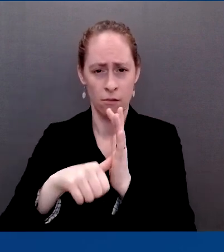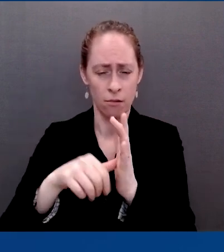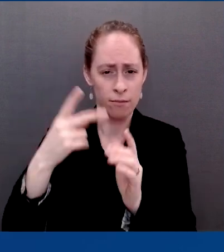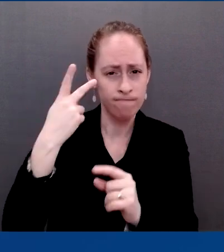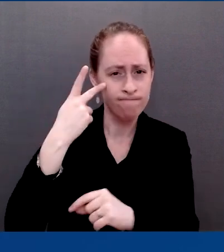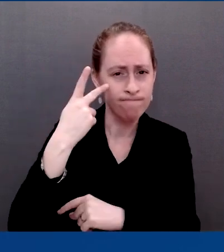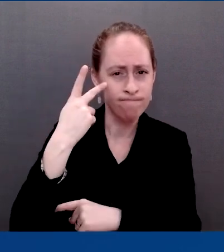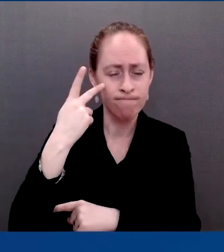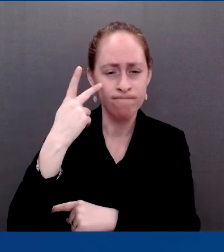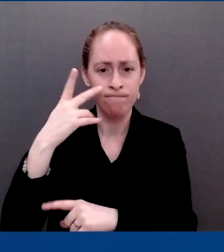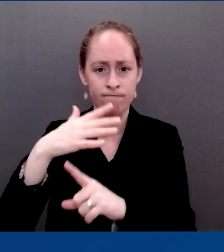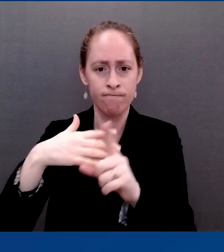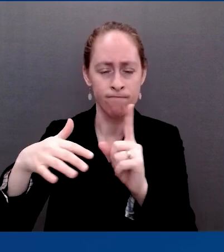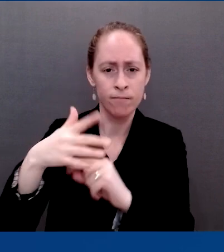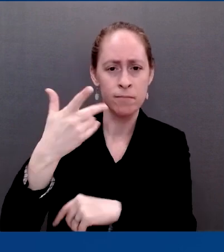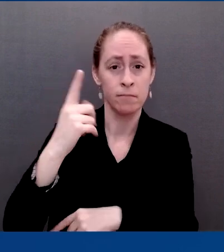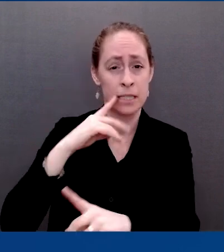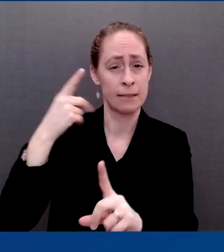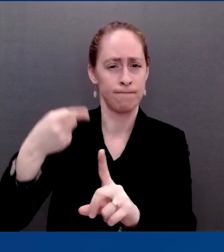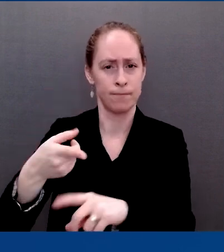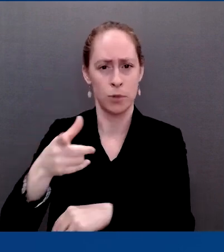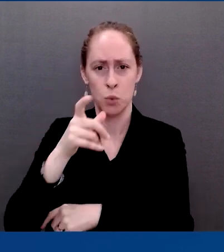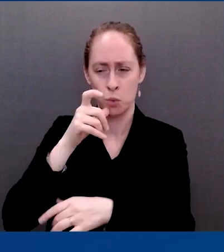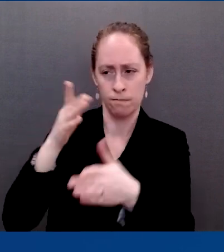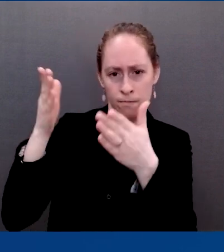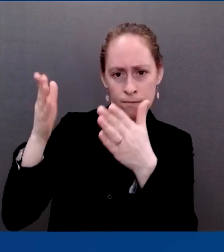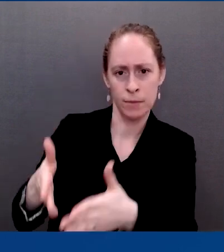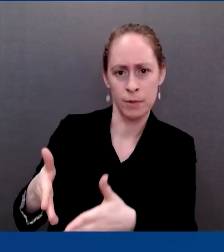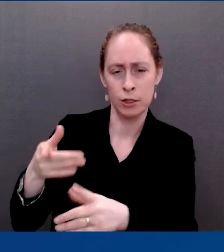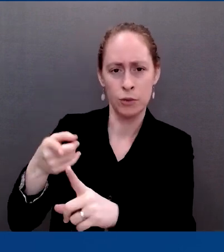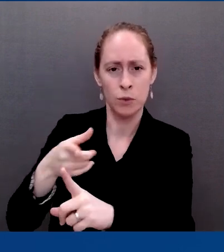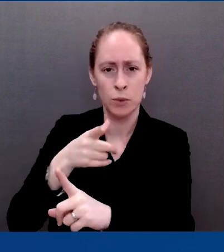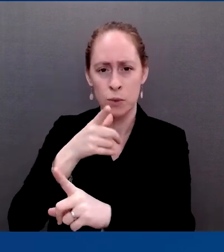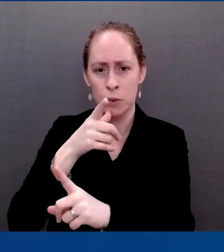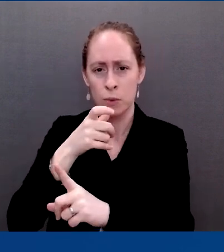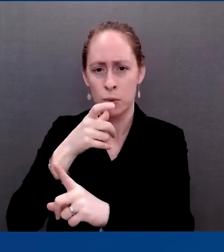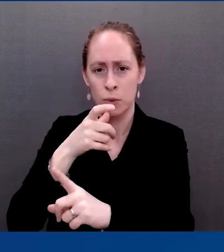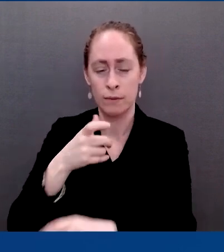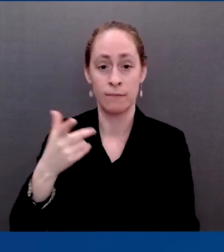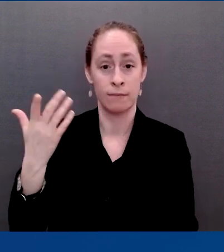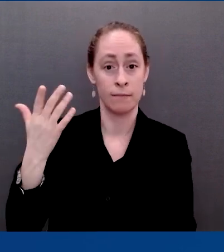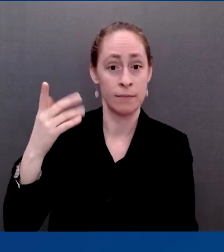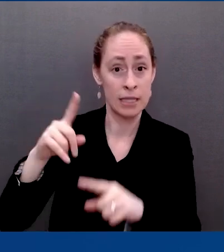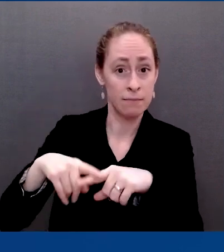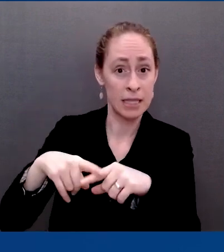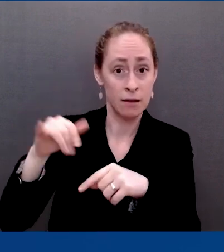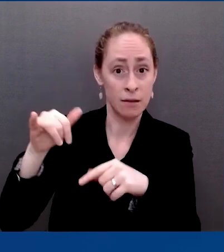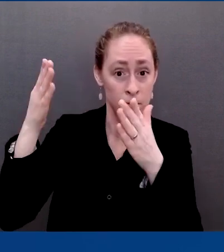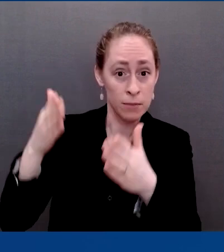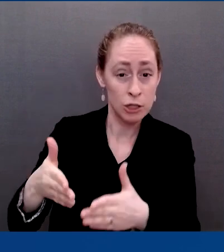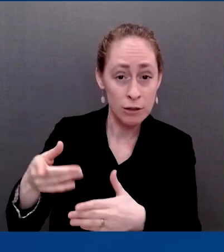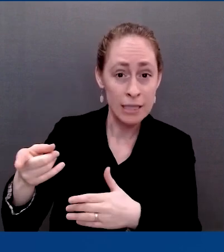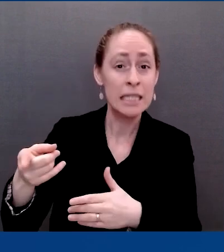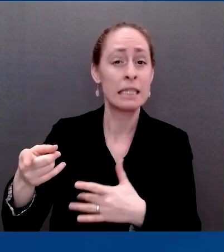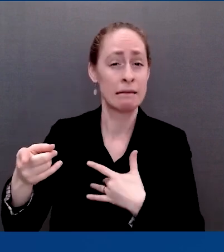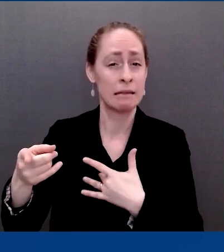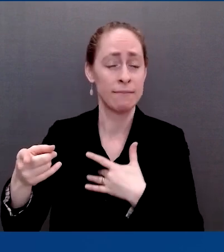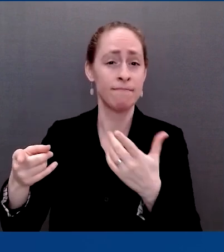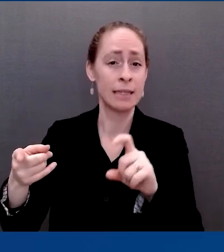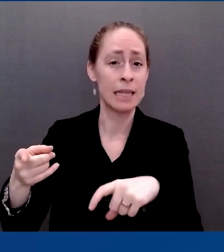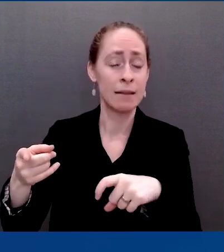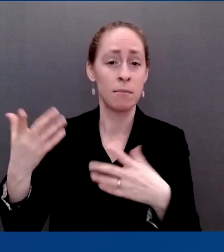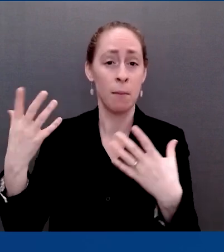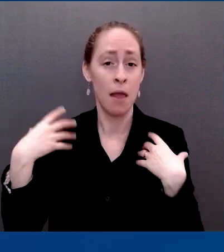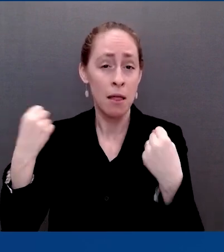for yet again another boost, in this case, a fourth dose boost for an individual receiving the mRNA